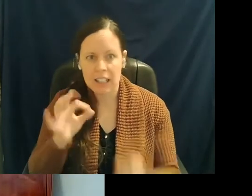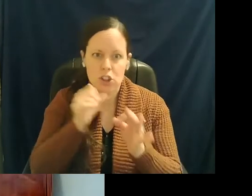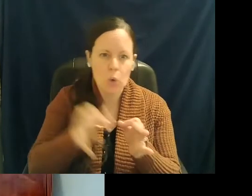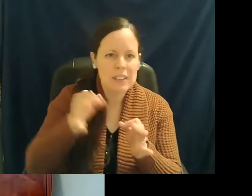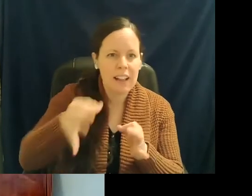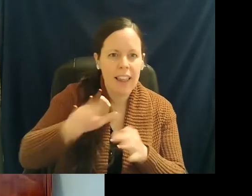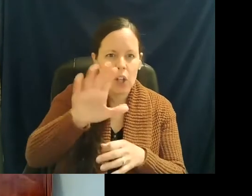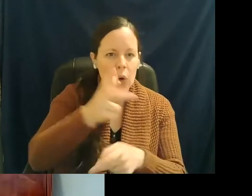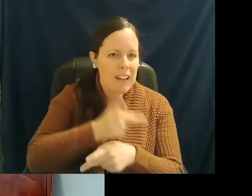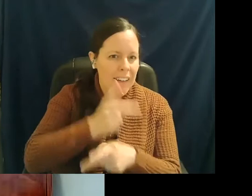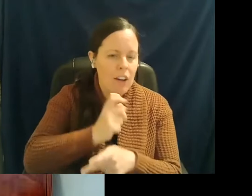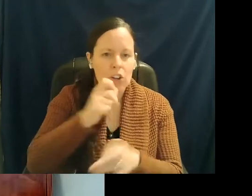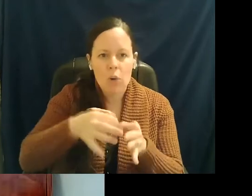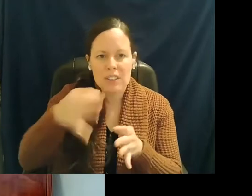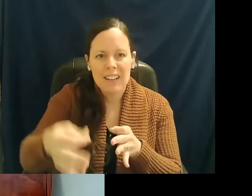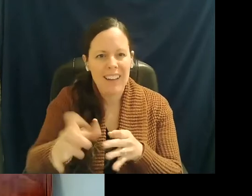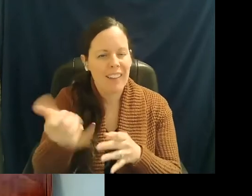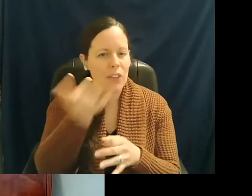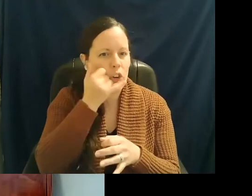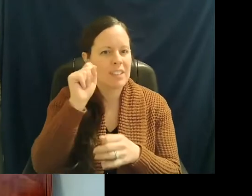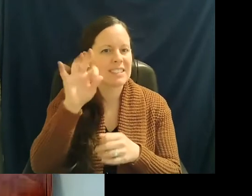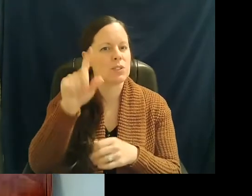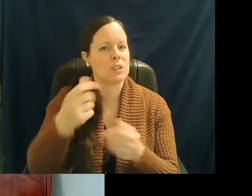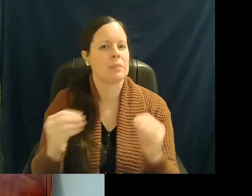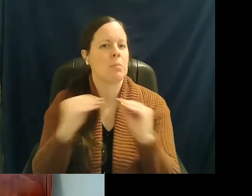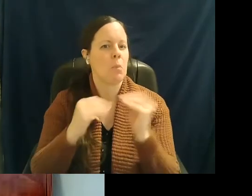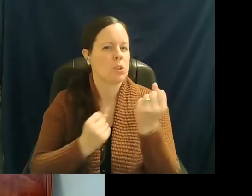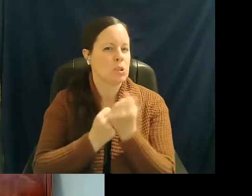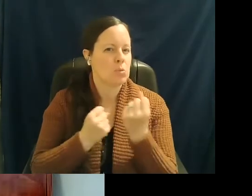if you need additional support at this time to get through that?